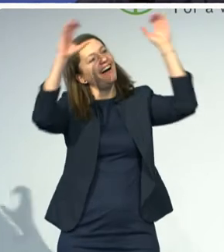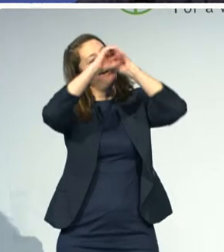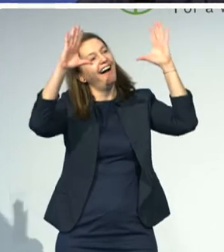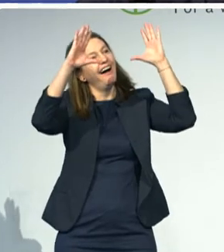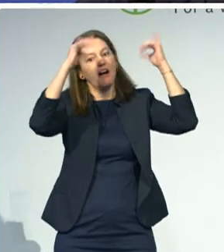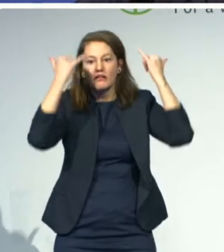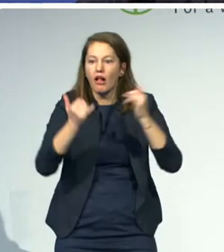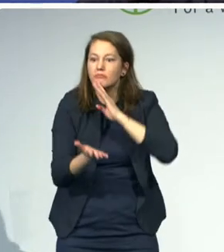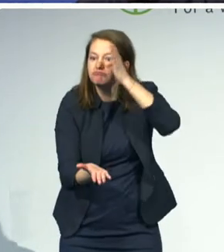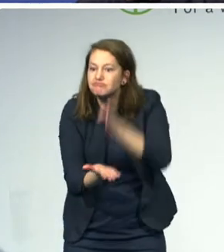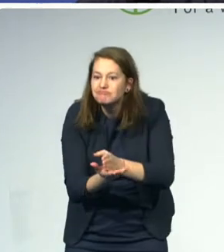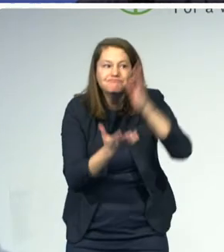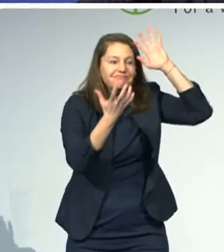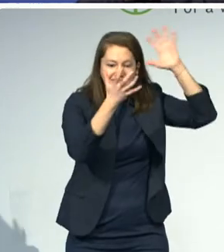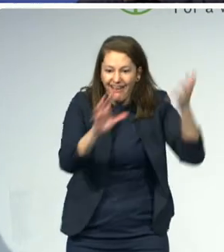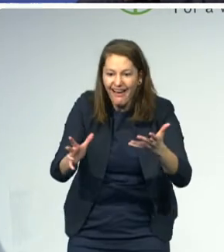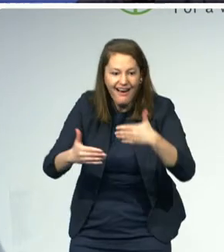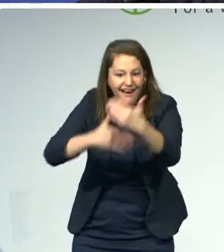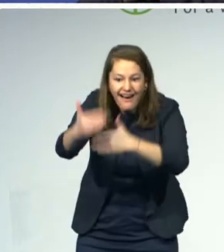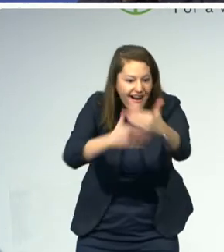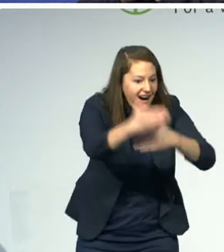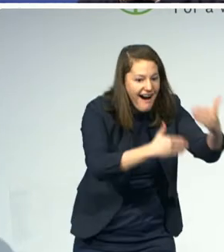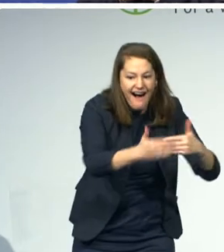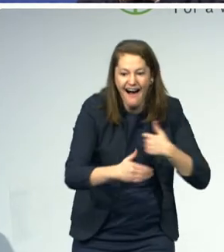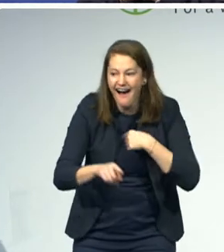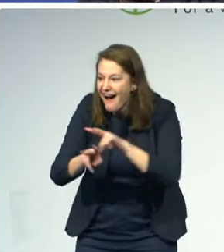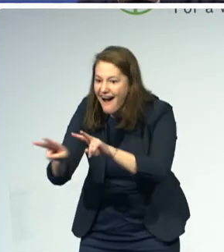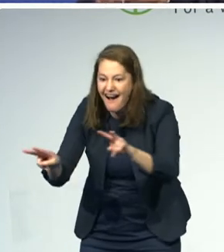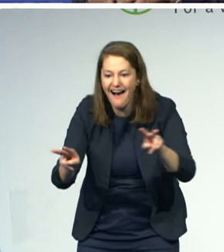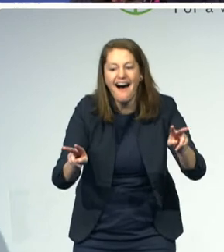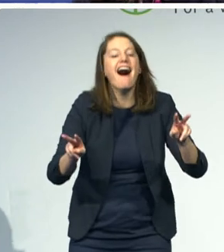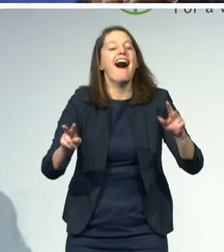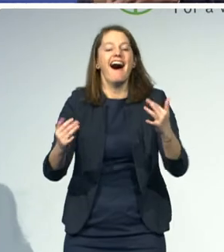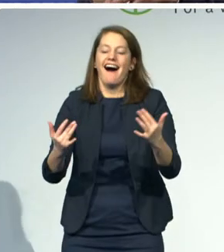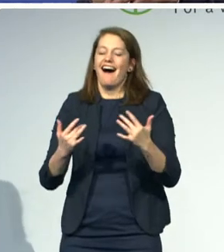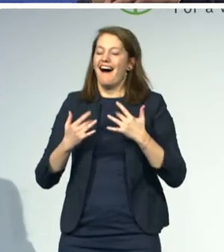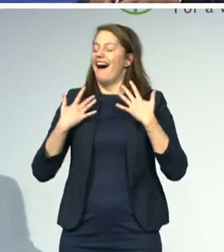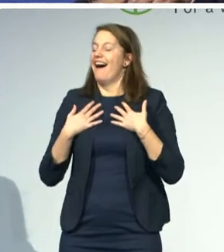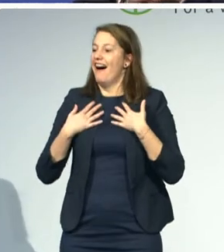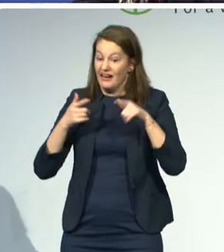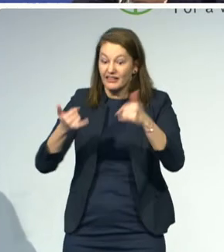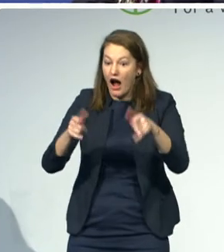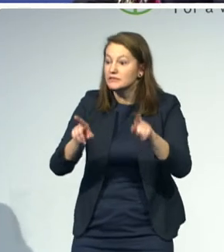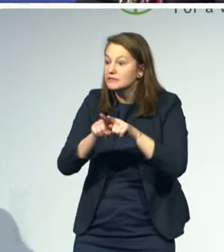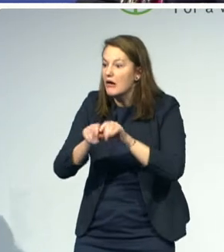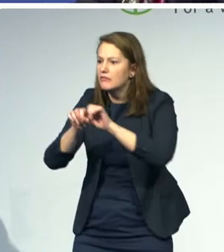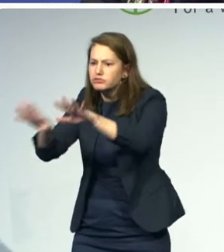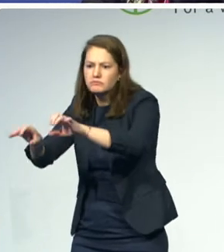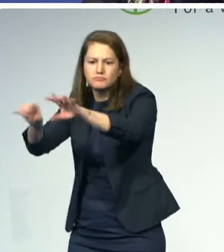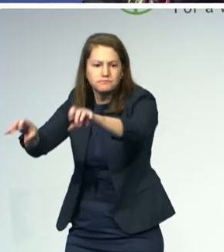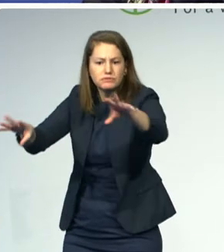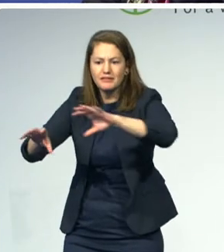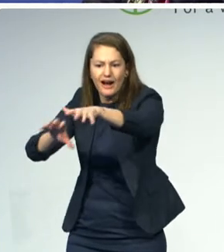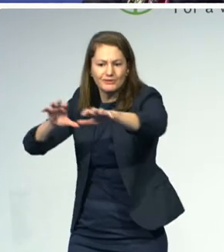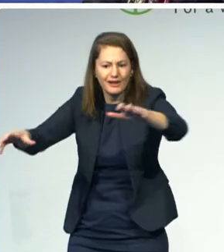enthusiasm has been absolutely contagious. Last year, we launched the